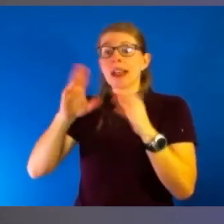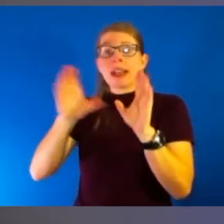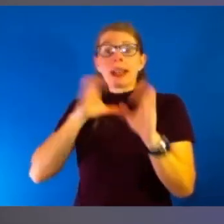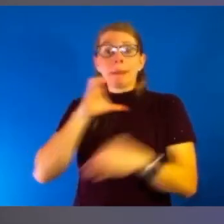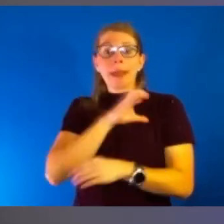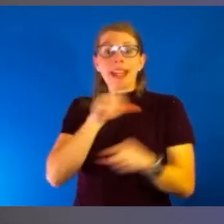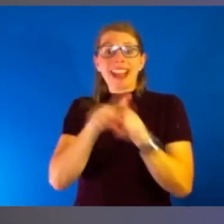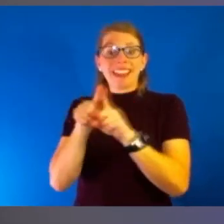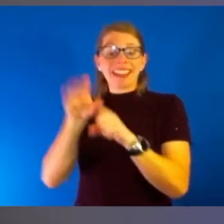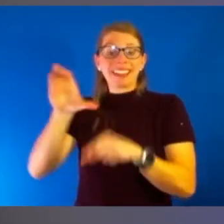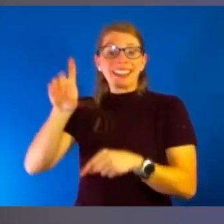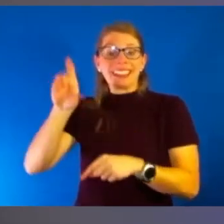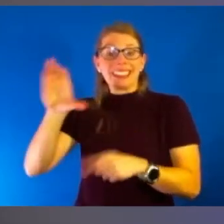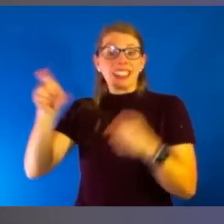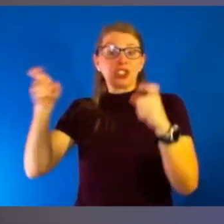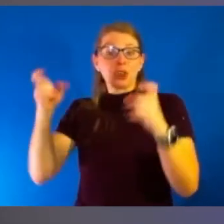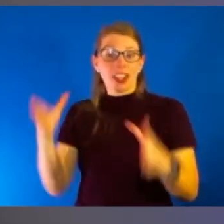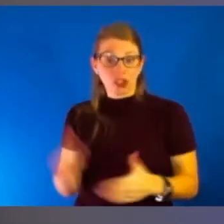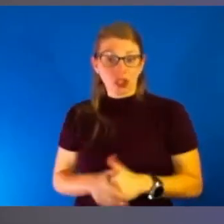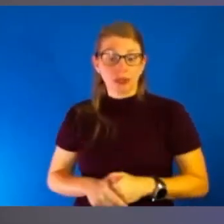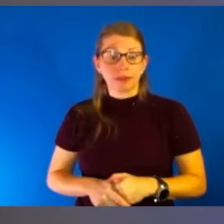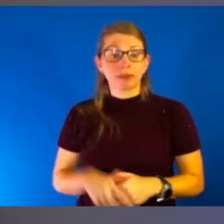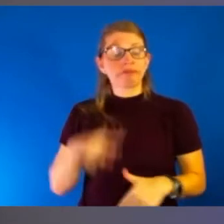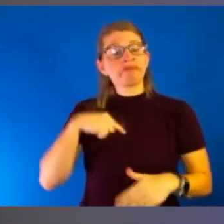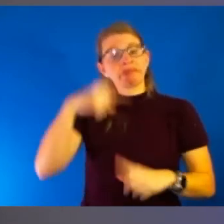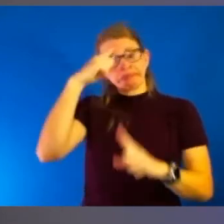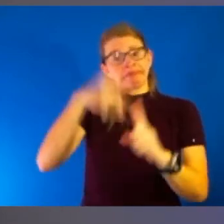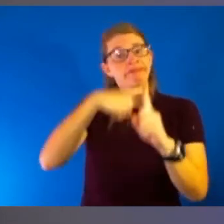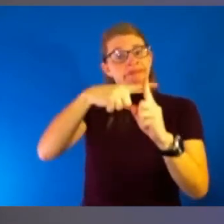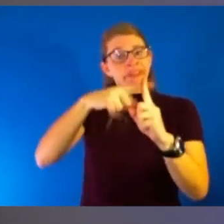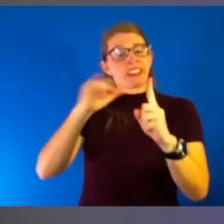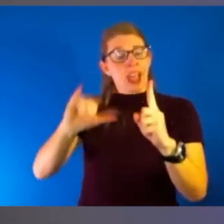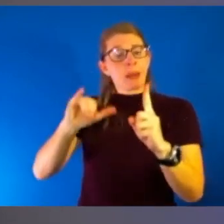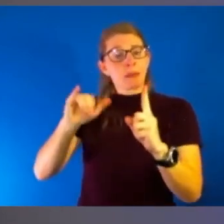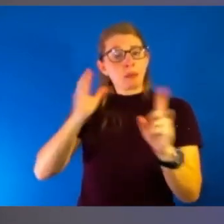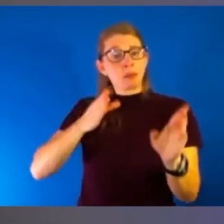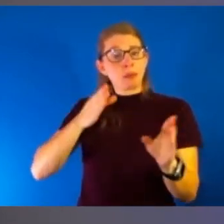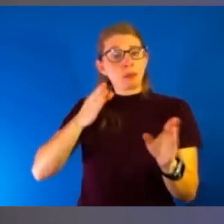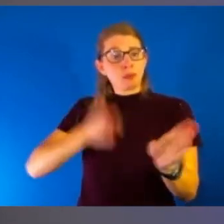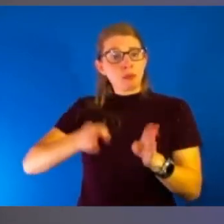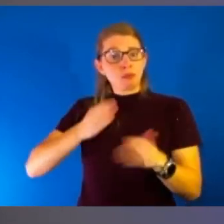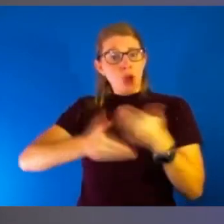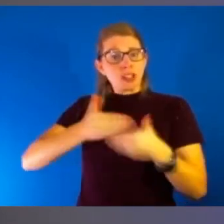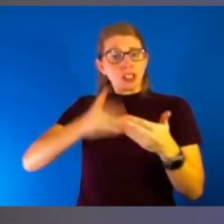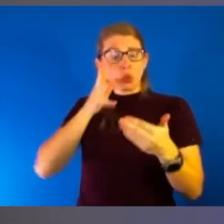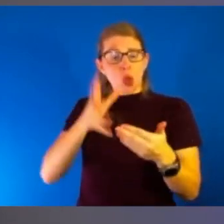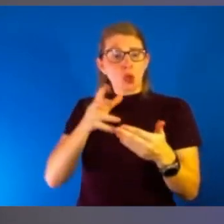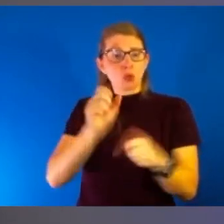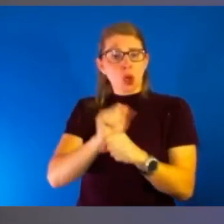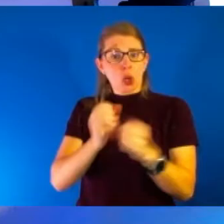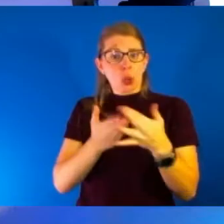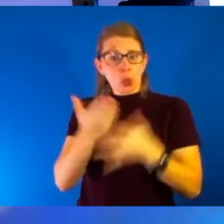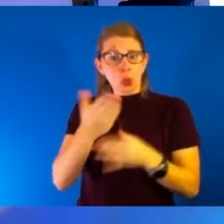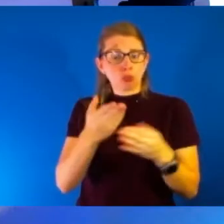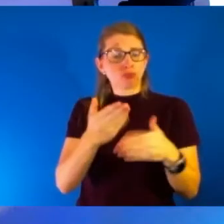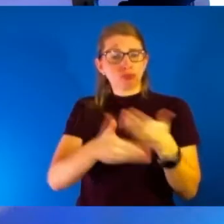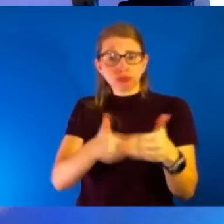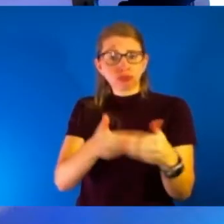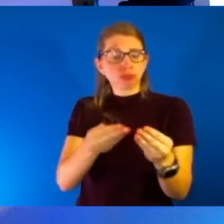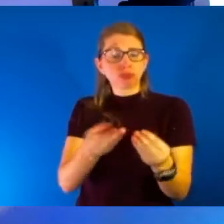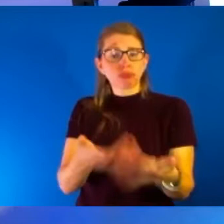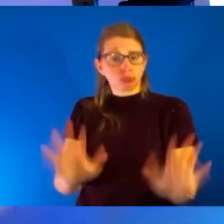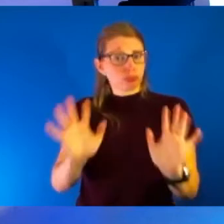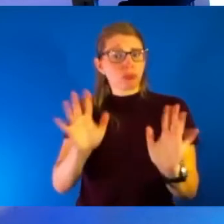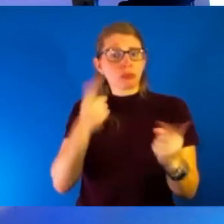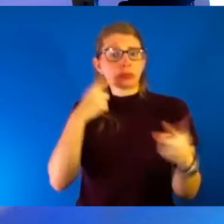am optimistic that that process will work work through and hopefully we'll have this available soon. And in fact, some states are already doing right in Arkansas,